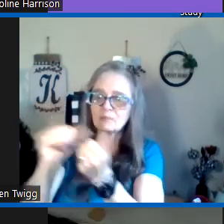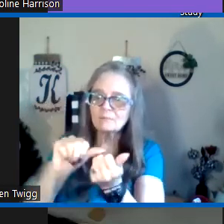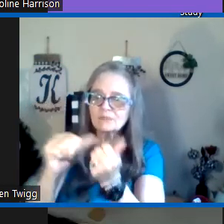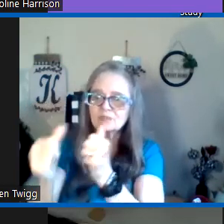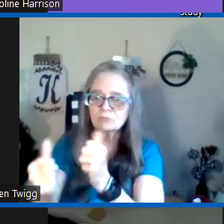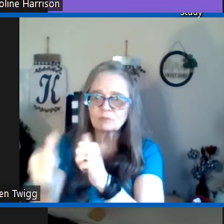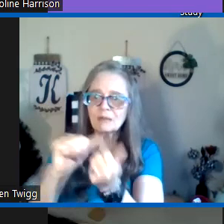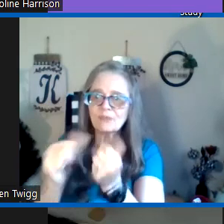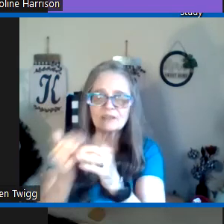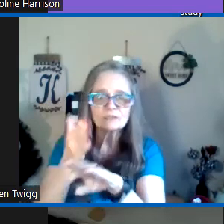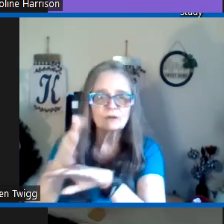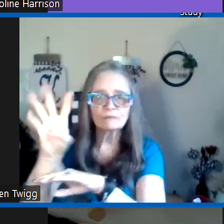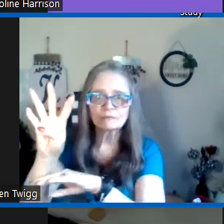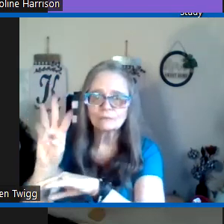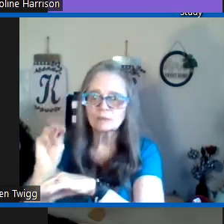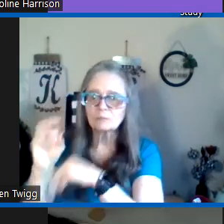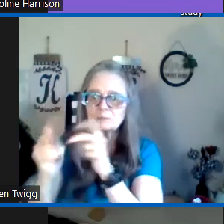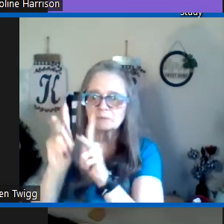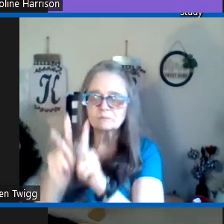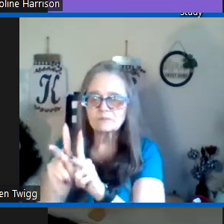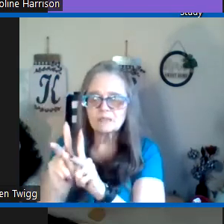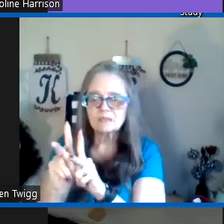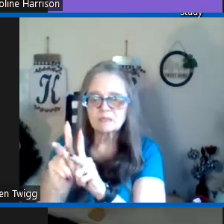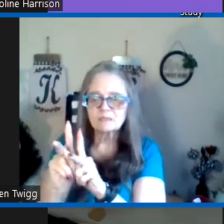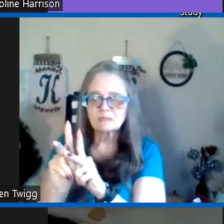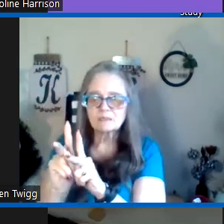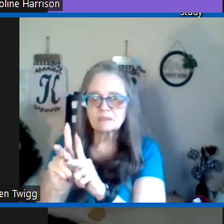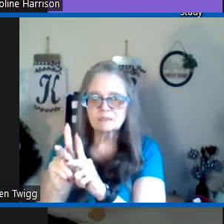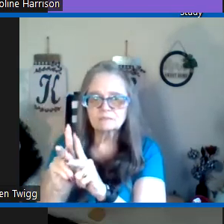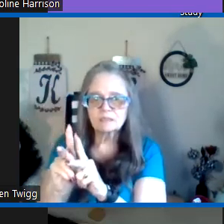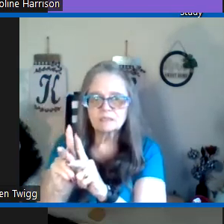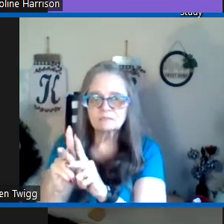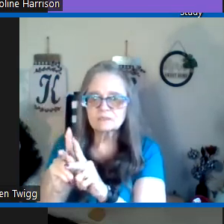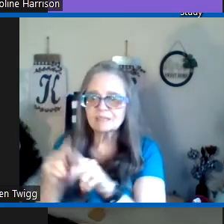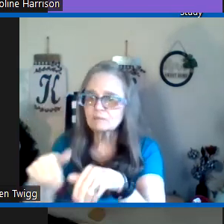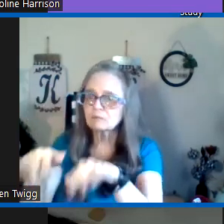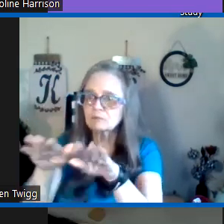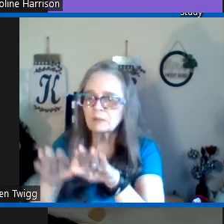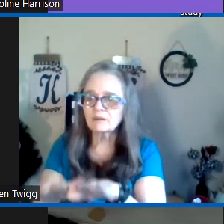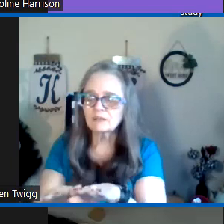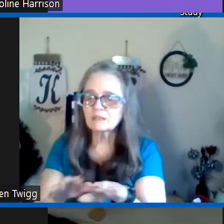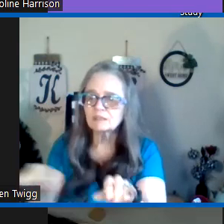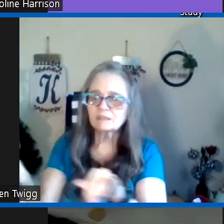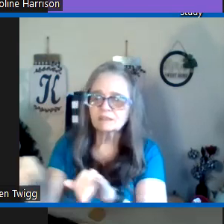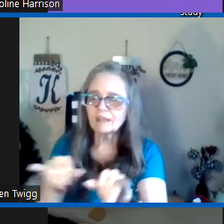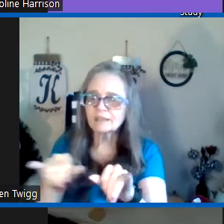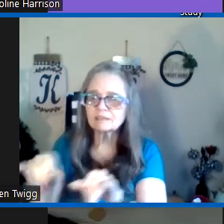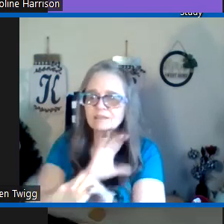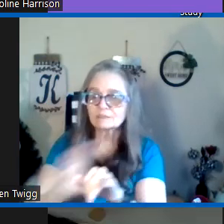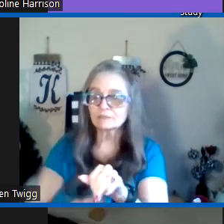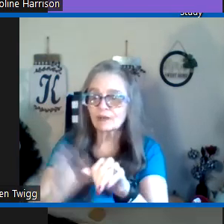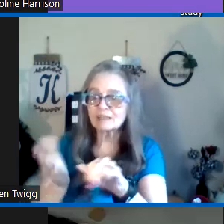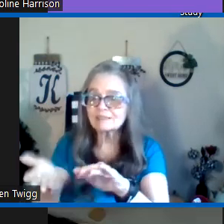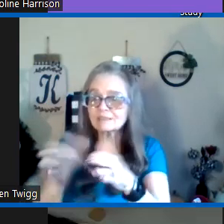with baptism we baptized over 40 people and he said that we were buried in the